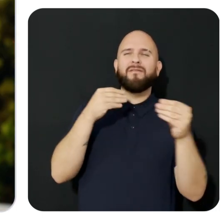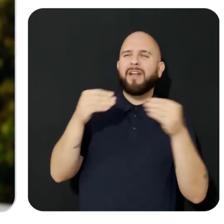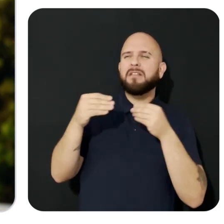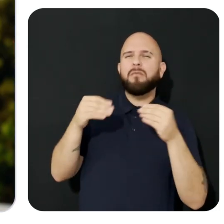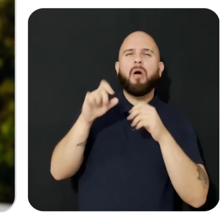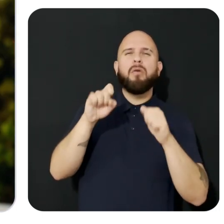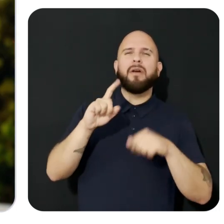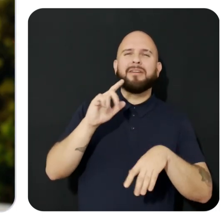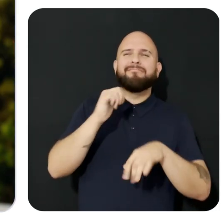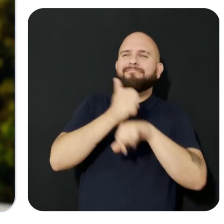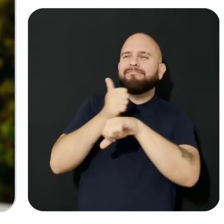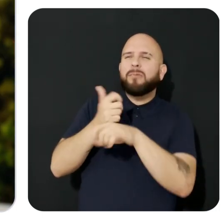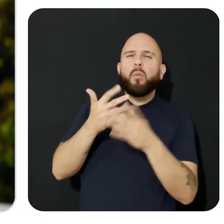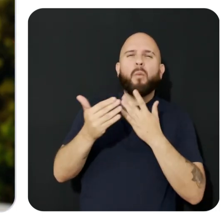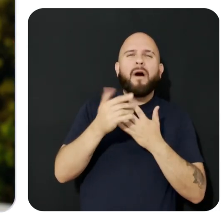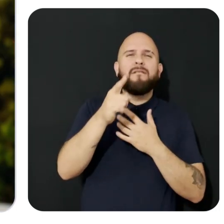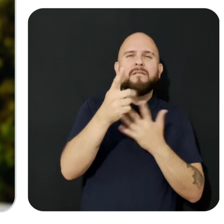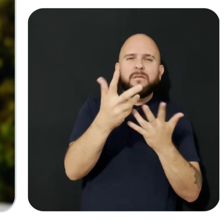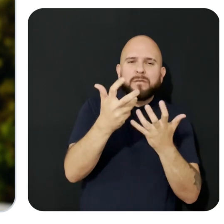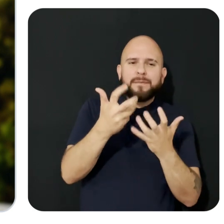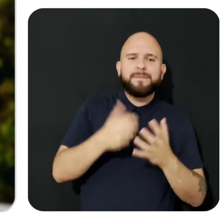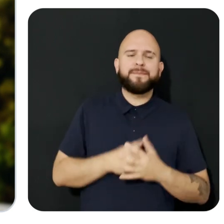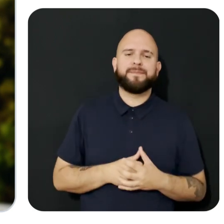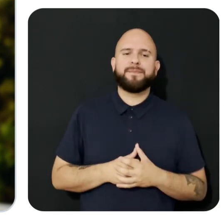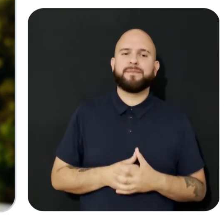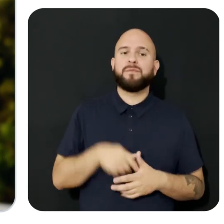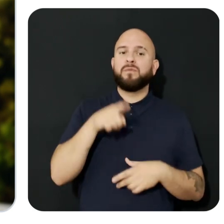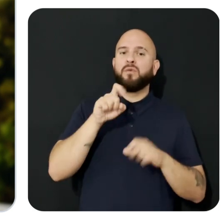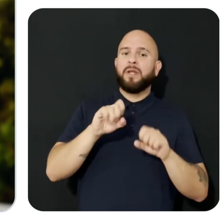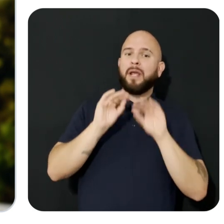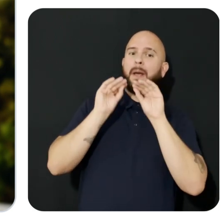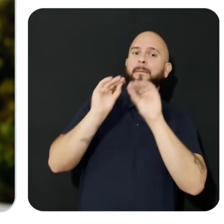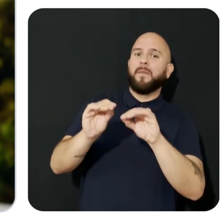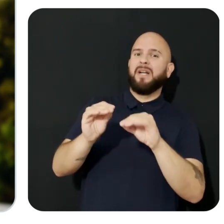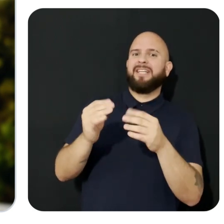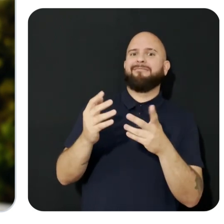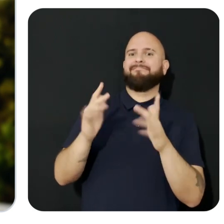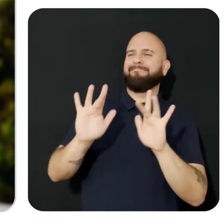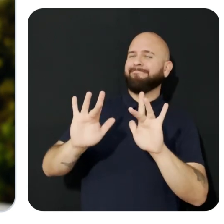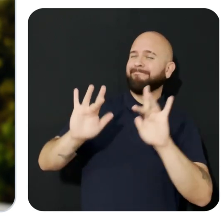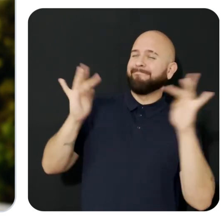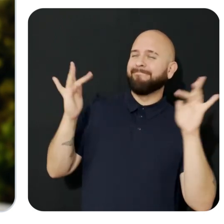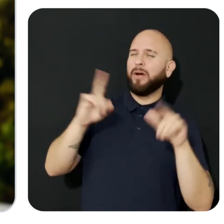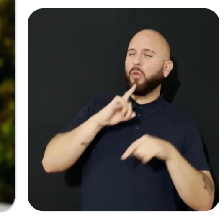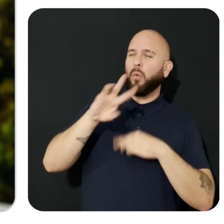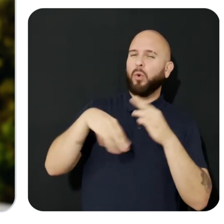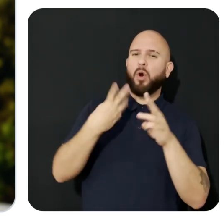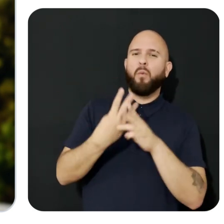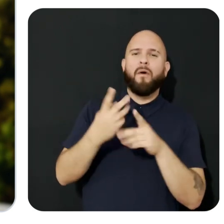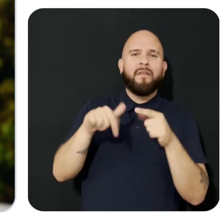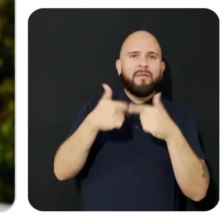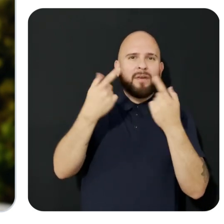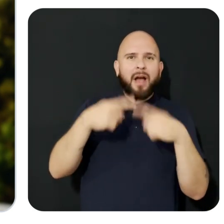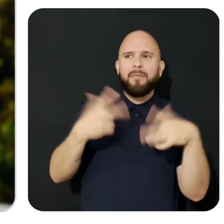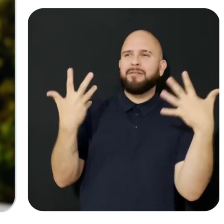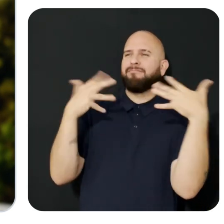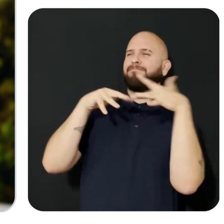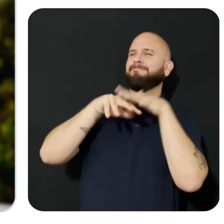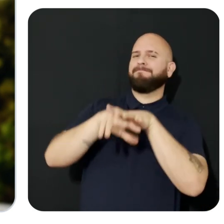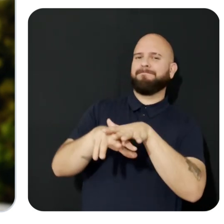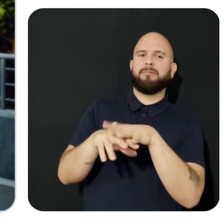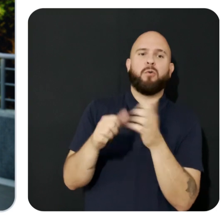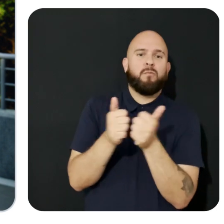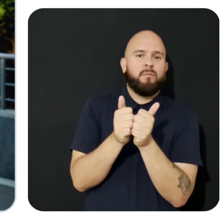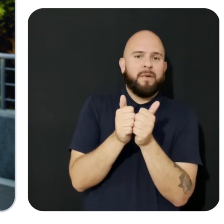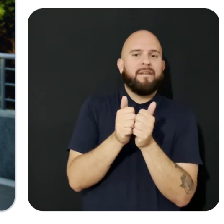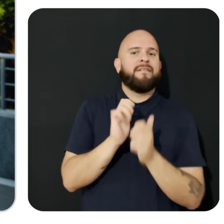can place this vibrant virtual content into the real world and have it blend seamlessly into the environment without MR capabilities.